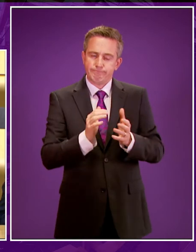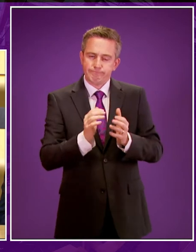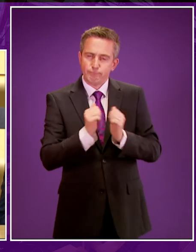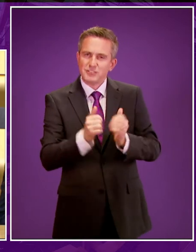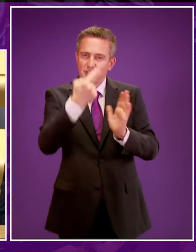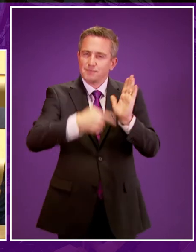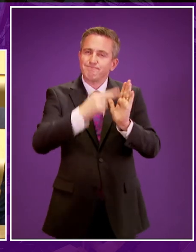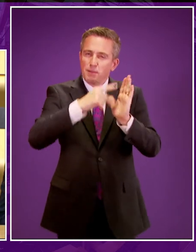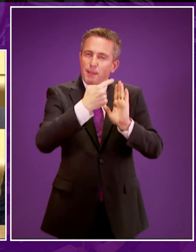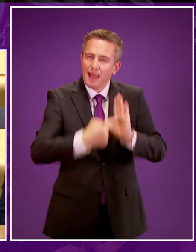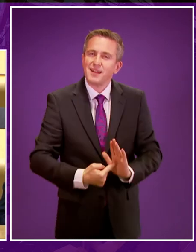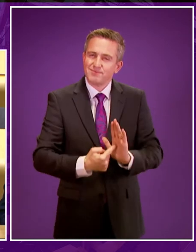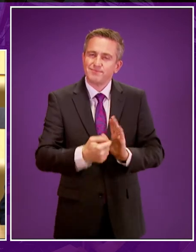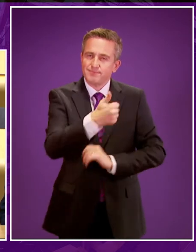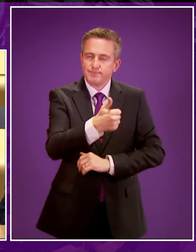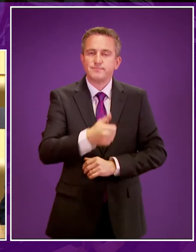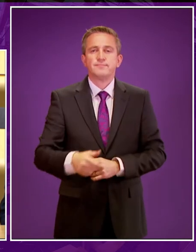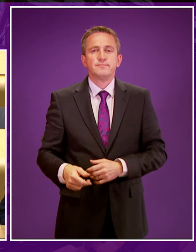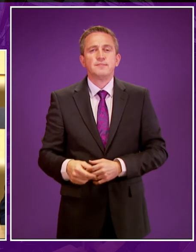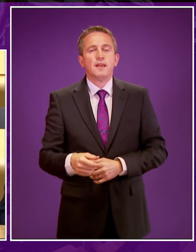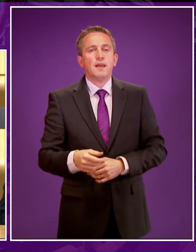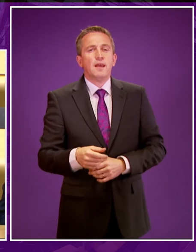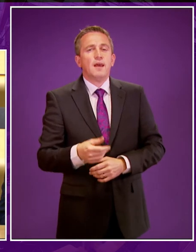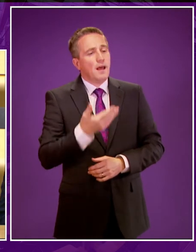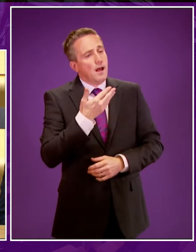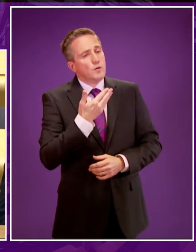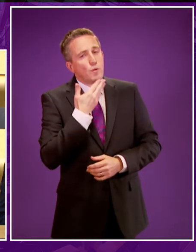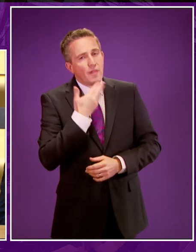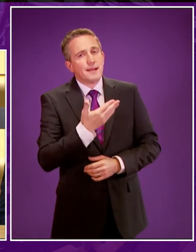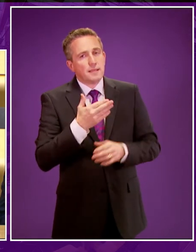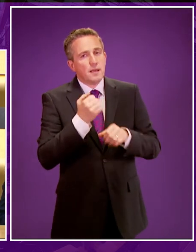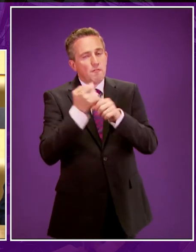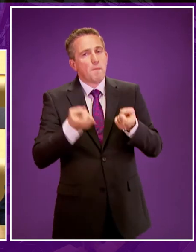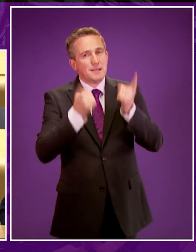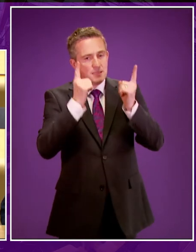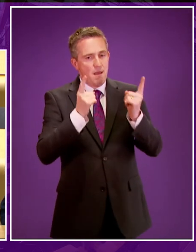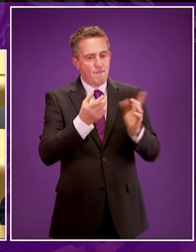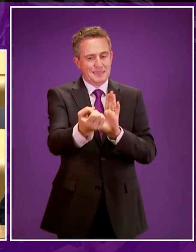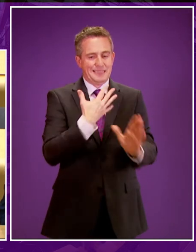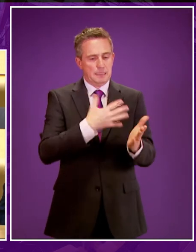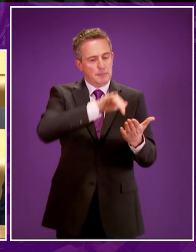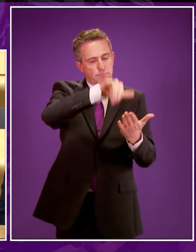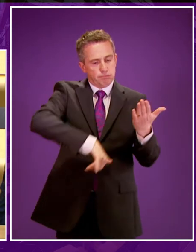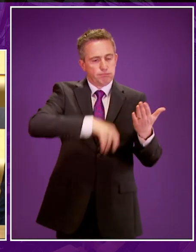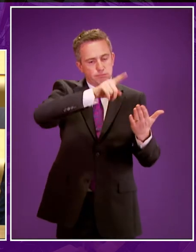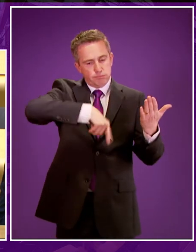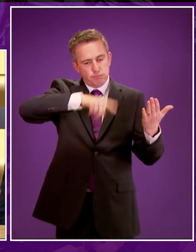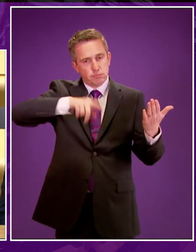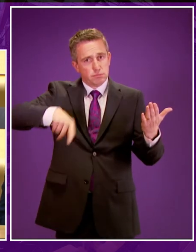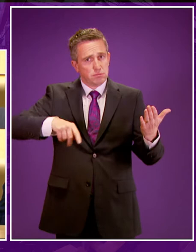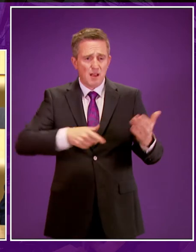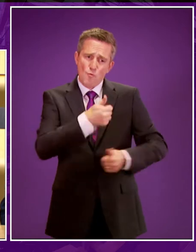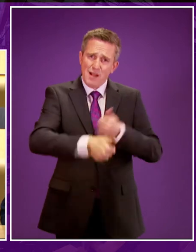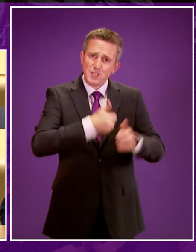shown within it. I'd like to thank the Minister for advancing the statement and the strategy and for the volume of work he and his officials